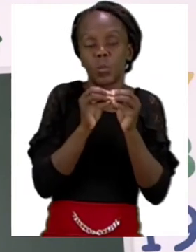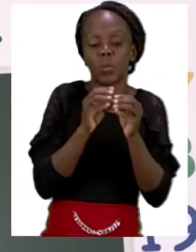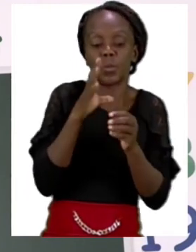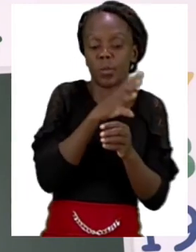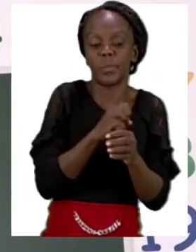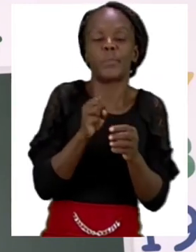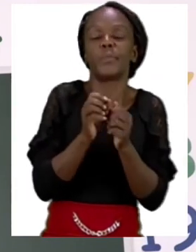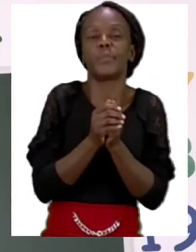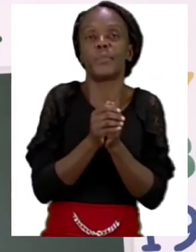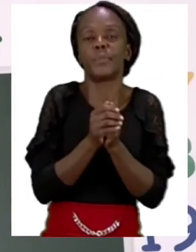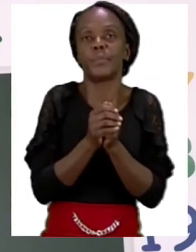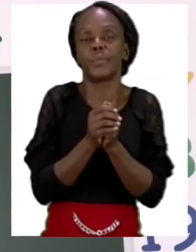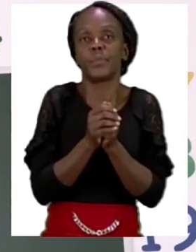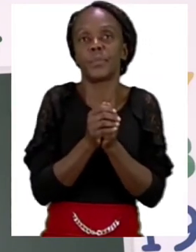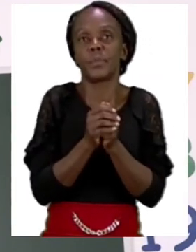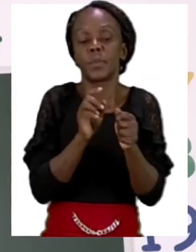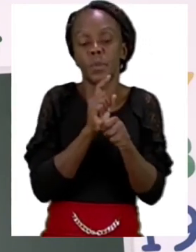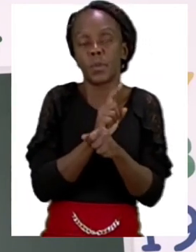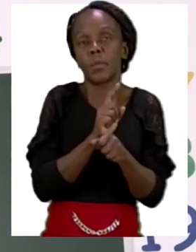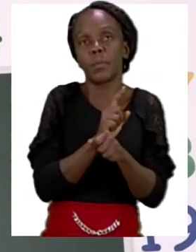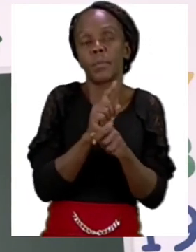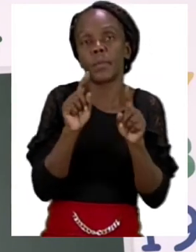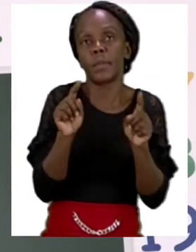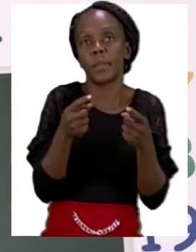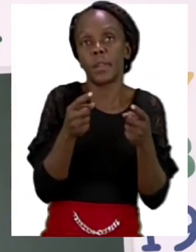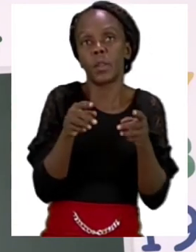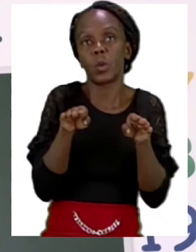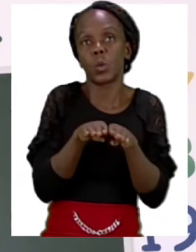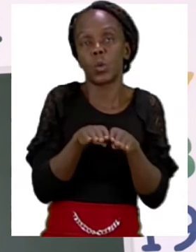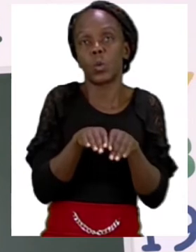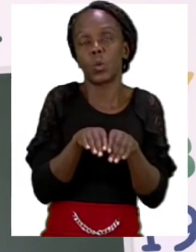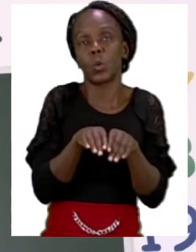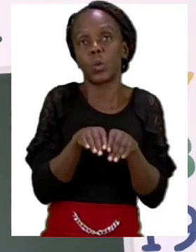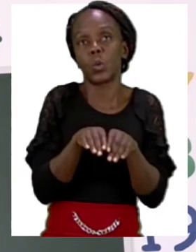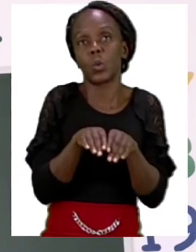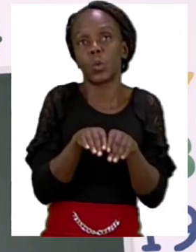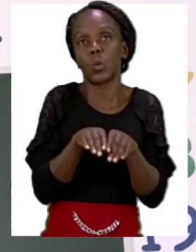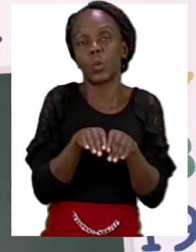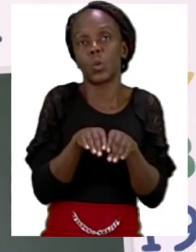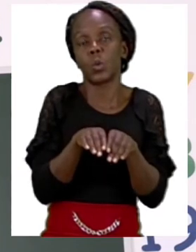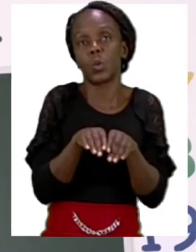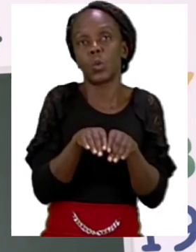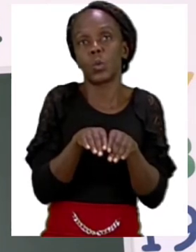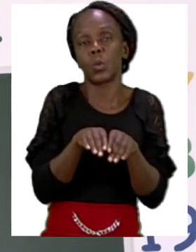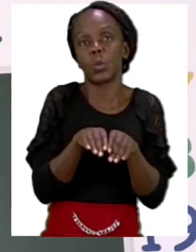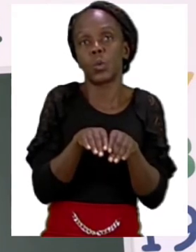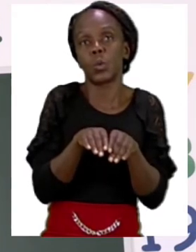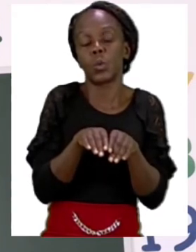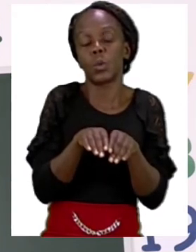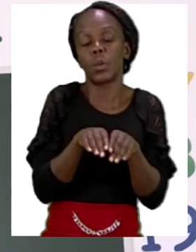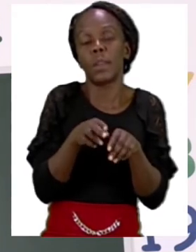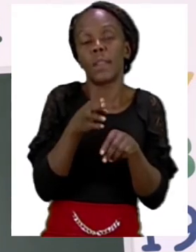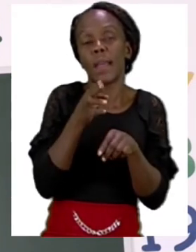mittens. So the first thing we're going to do for this one is to write our answer. And our answer here